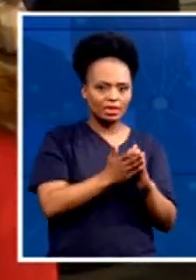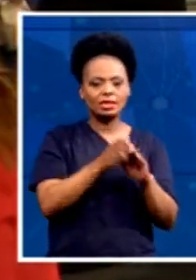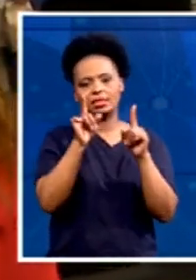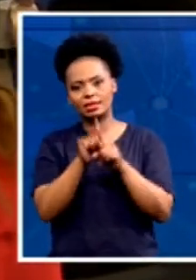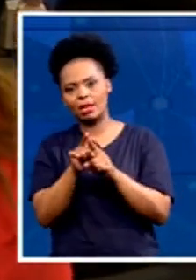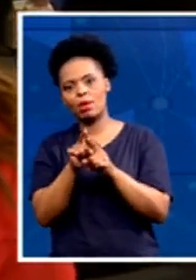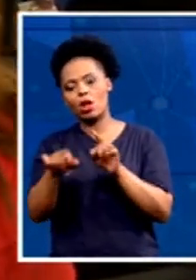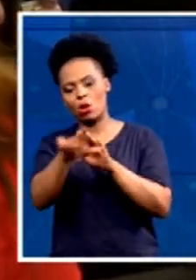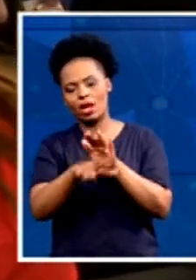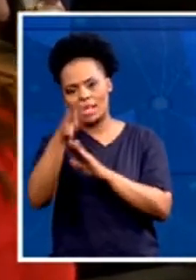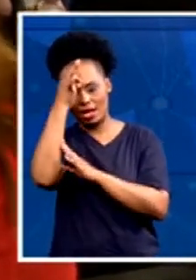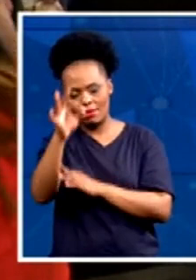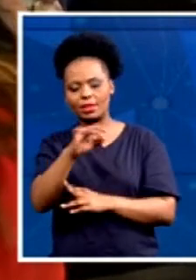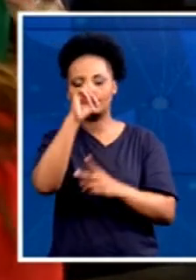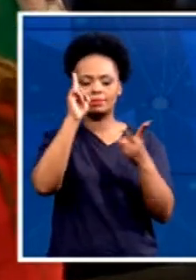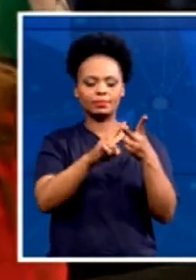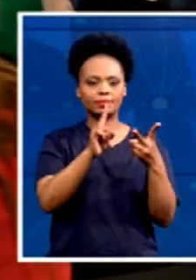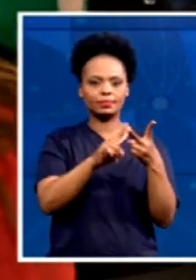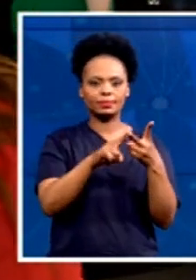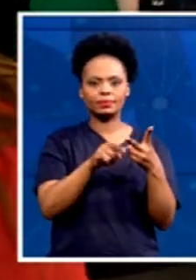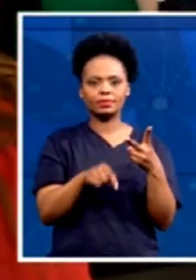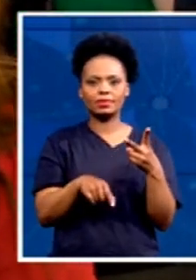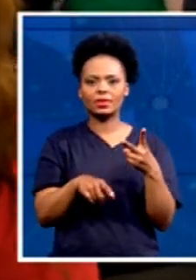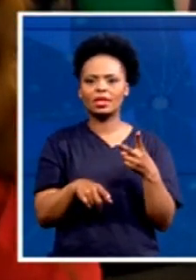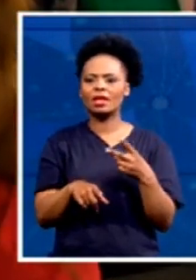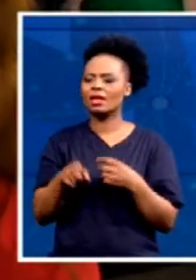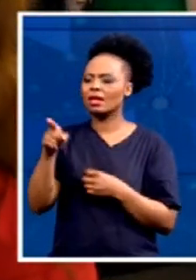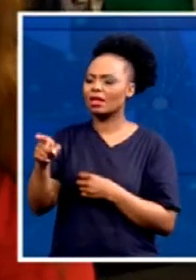How has it personally affected you, that policy?